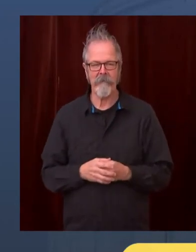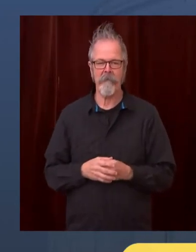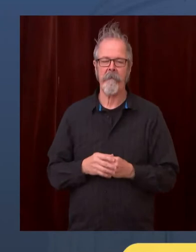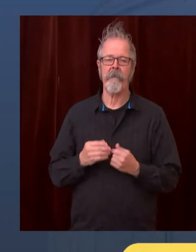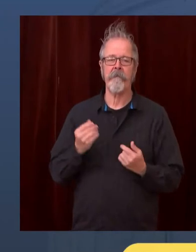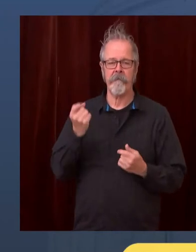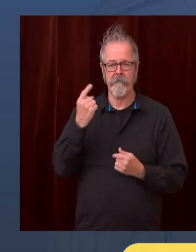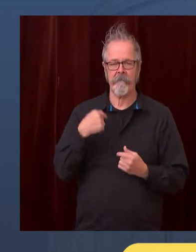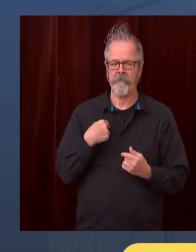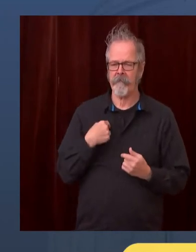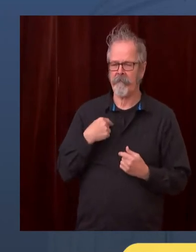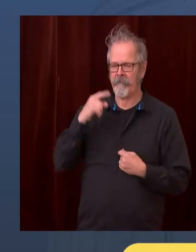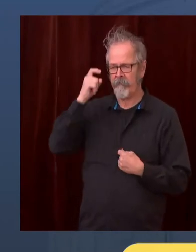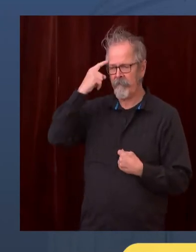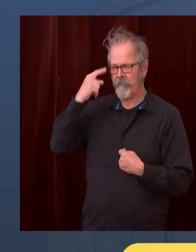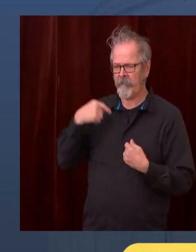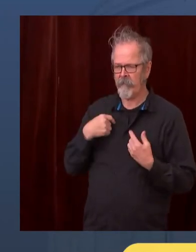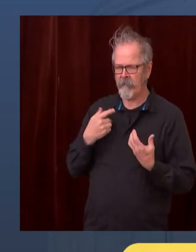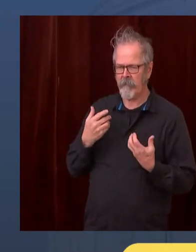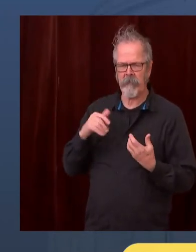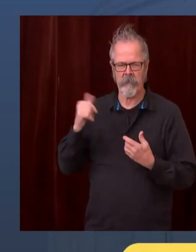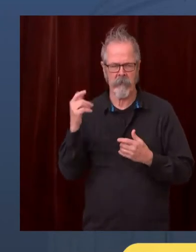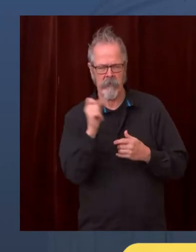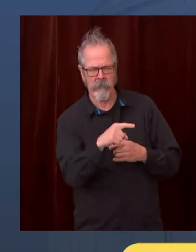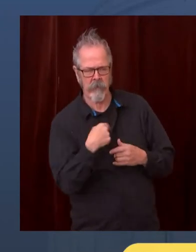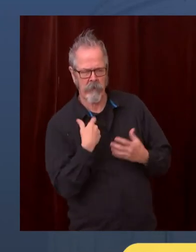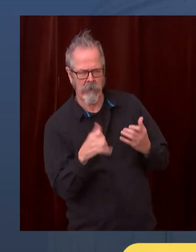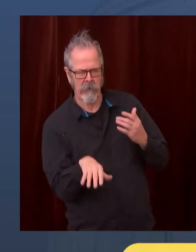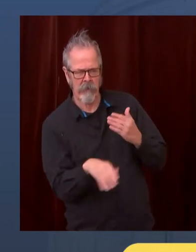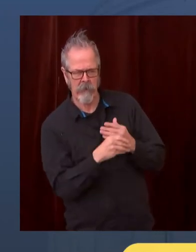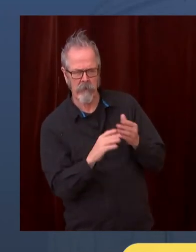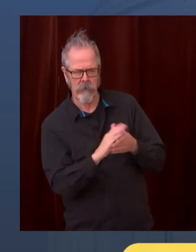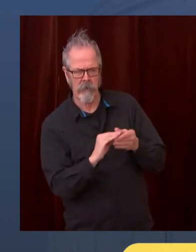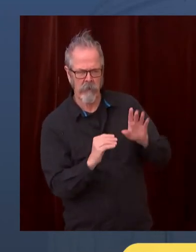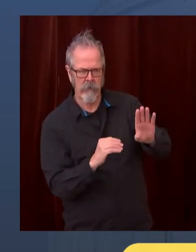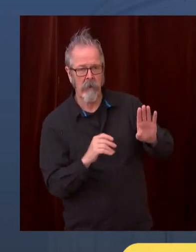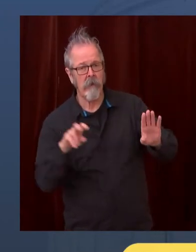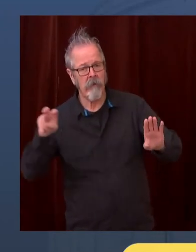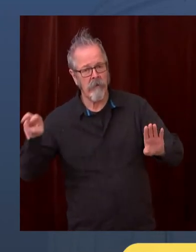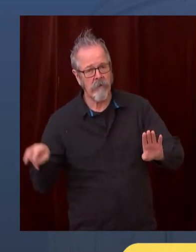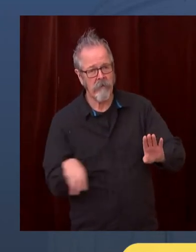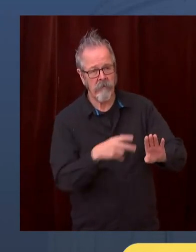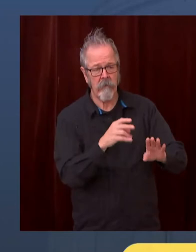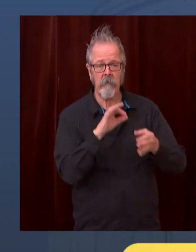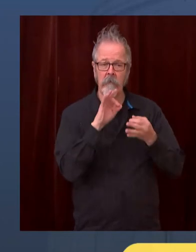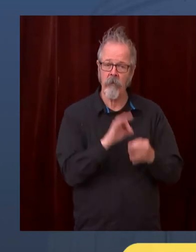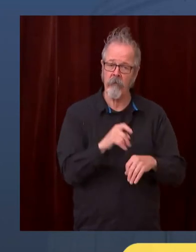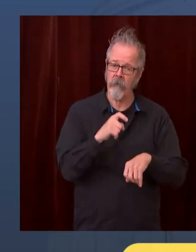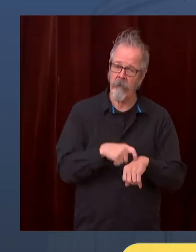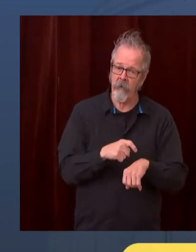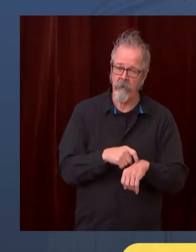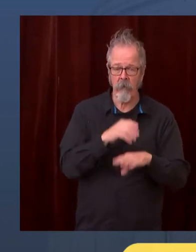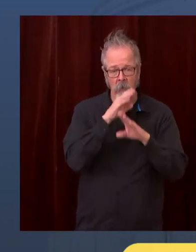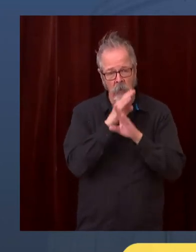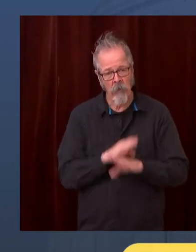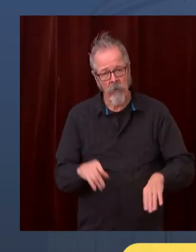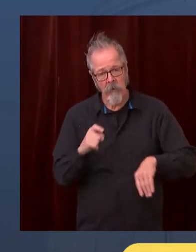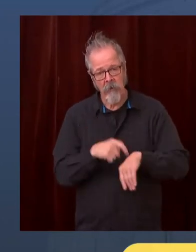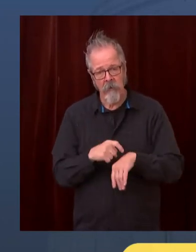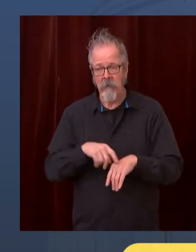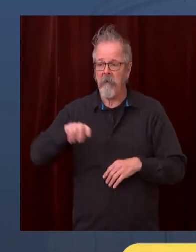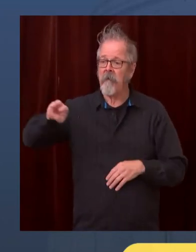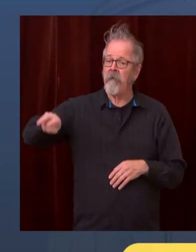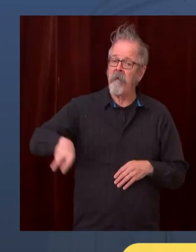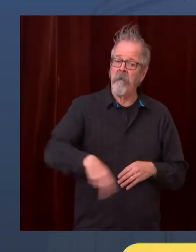a good time to transition. There is never a good time to transition. It's been a lot. The last 12, 24 hours